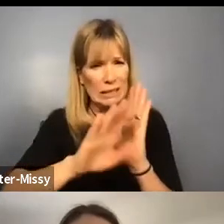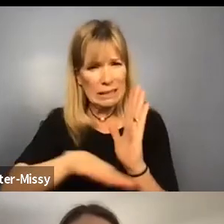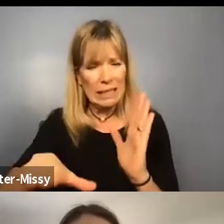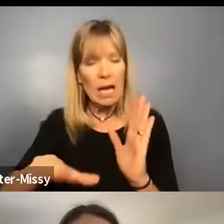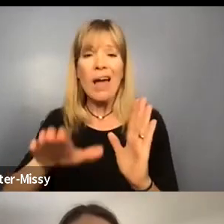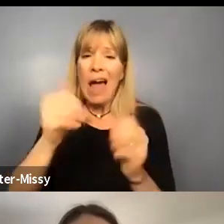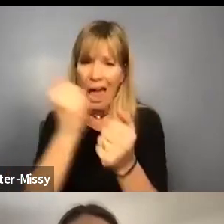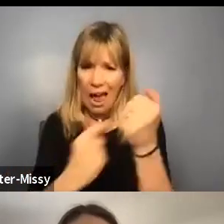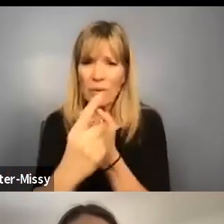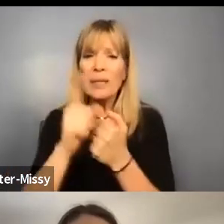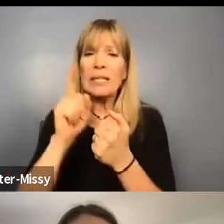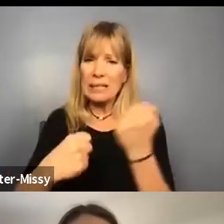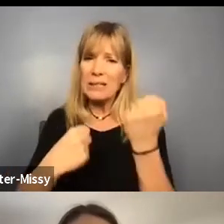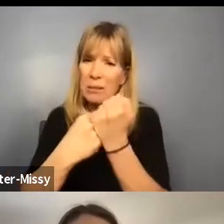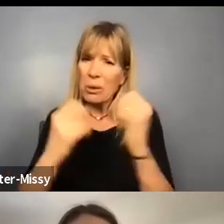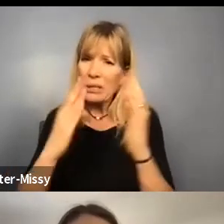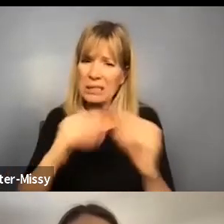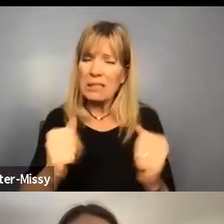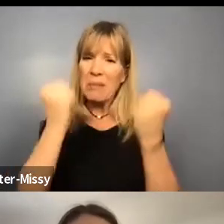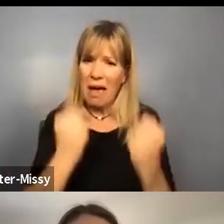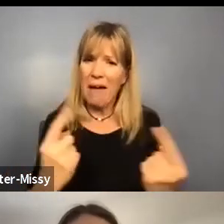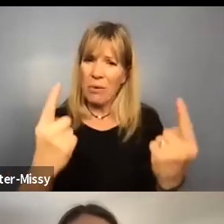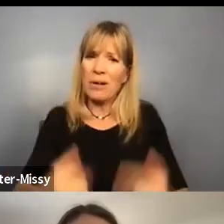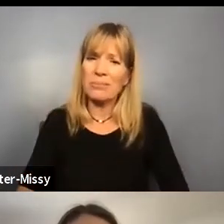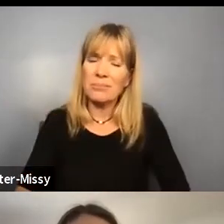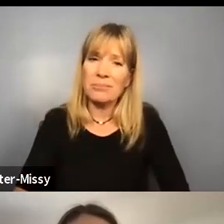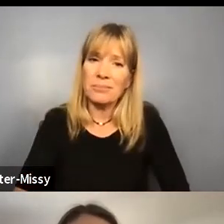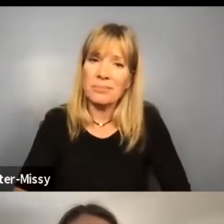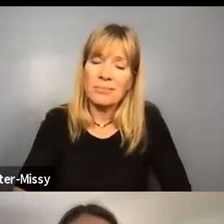really everyone is in need of a support system during this time.